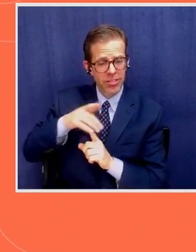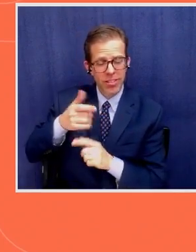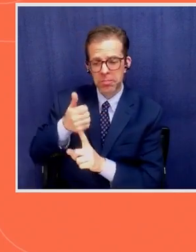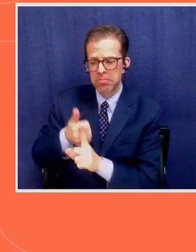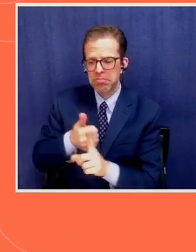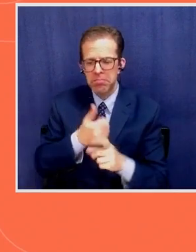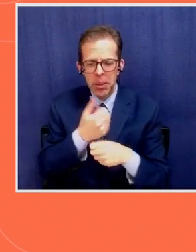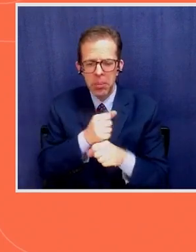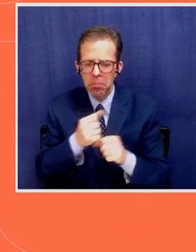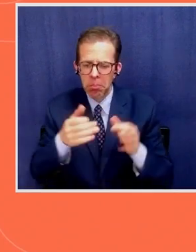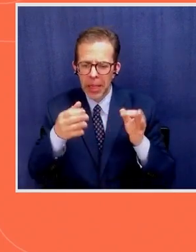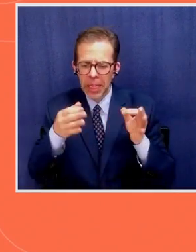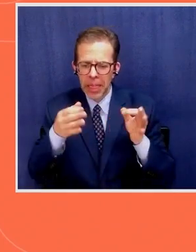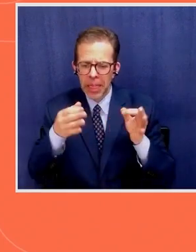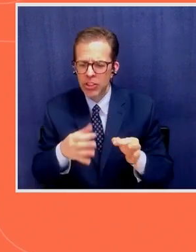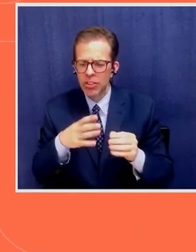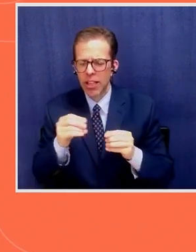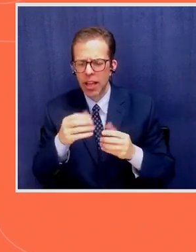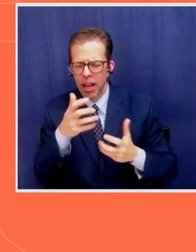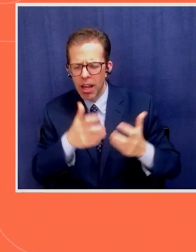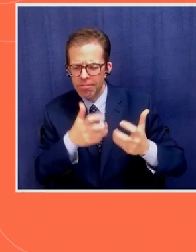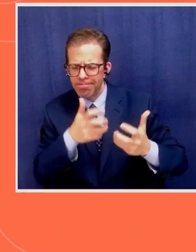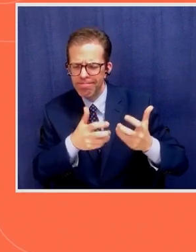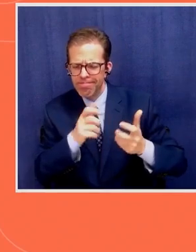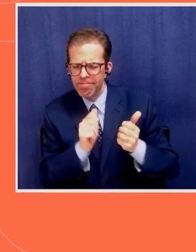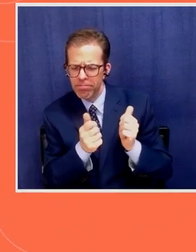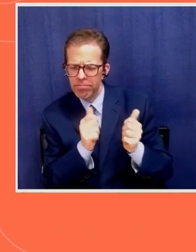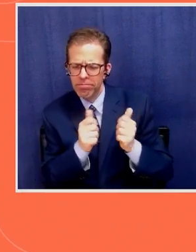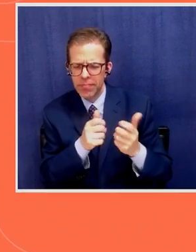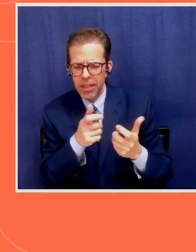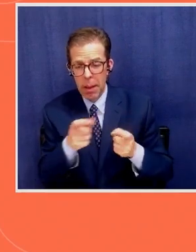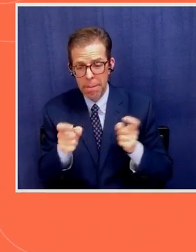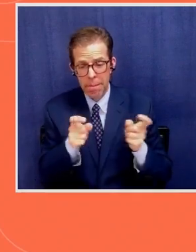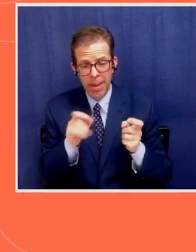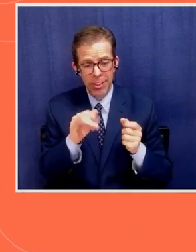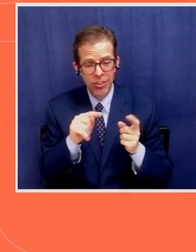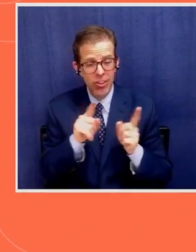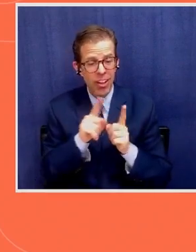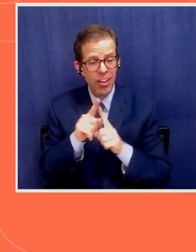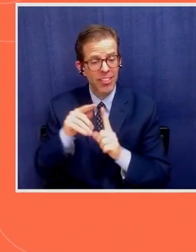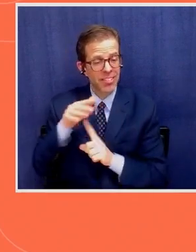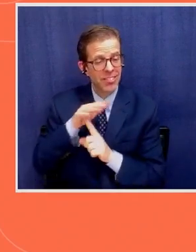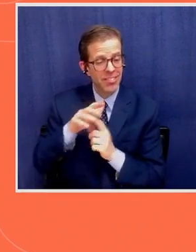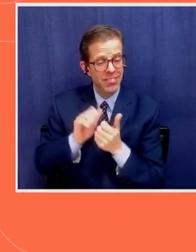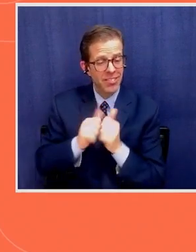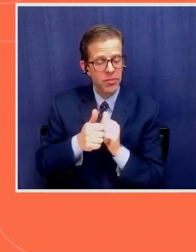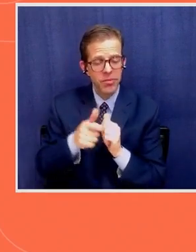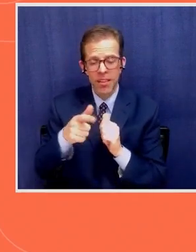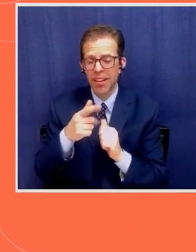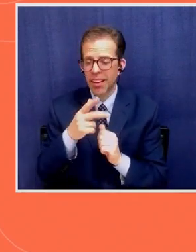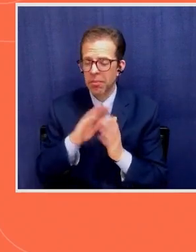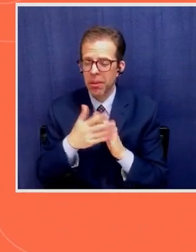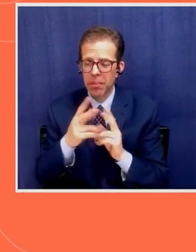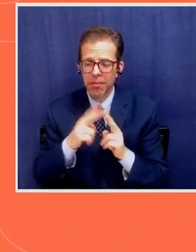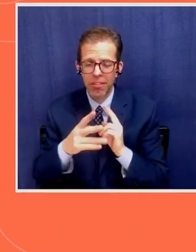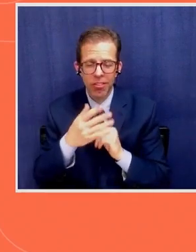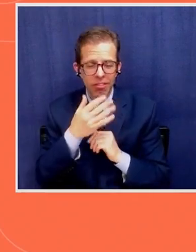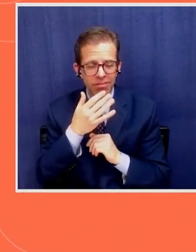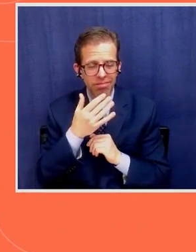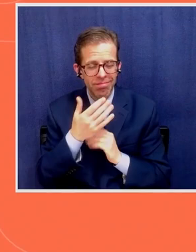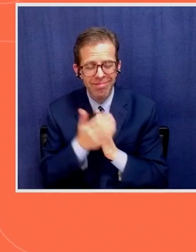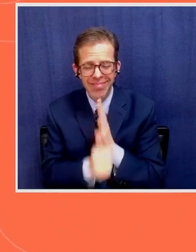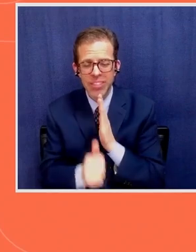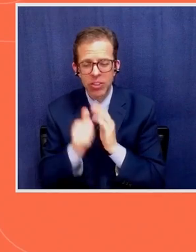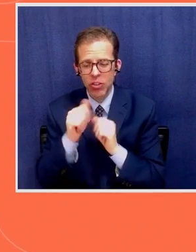really adaptively manage it as the conditions need. They get really good at even tapping resources from national